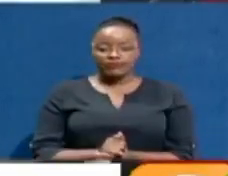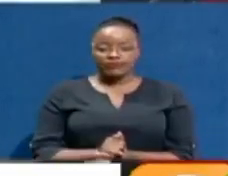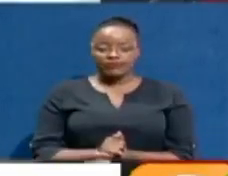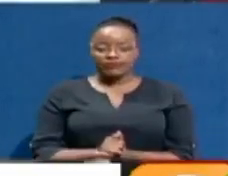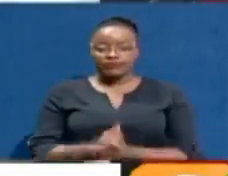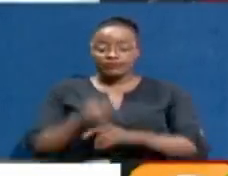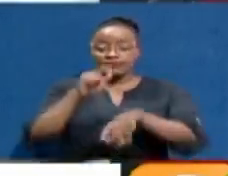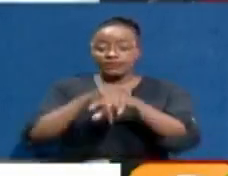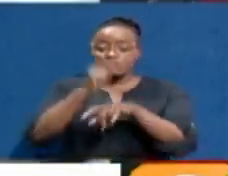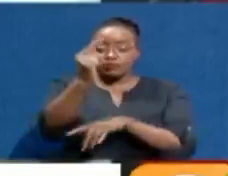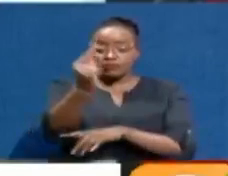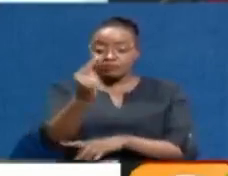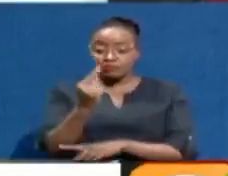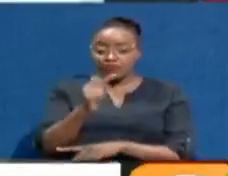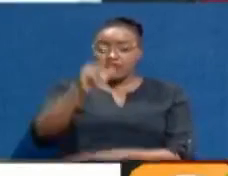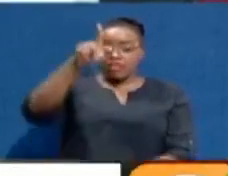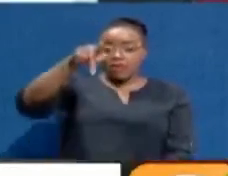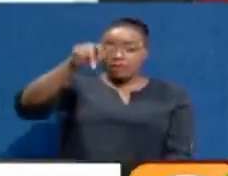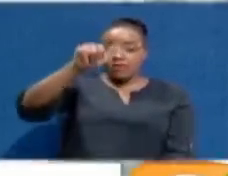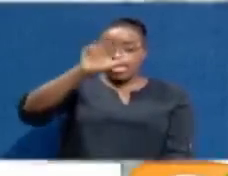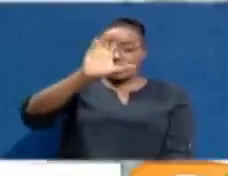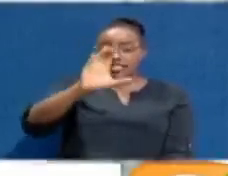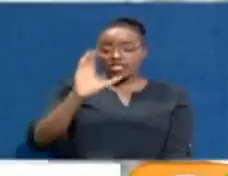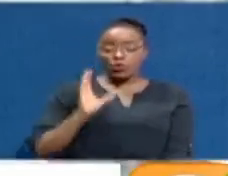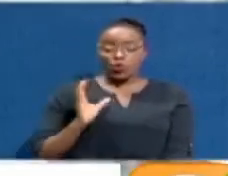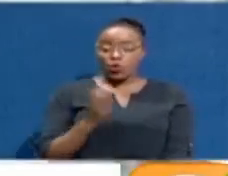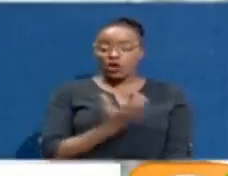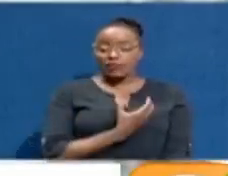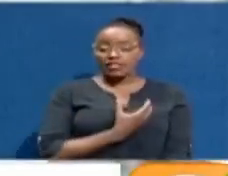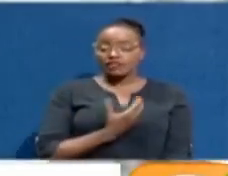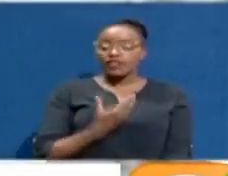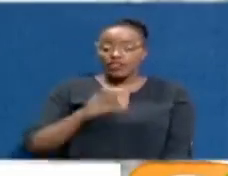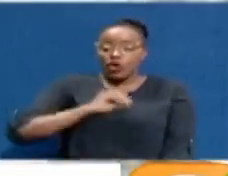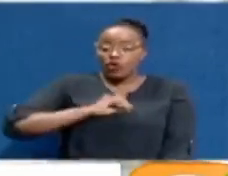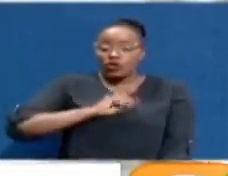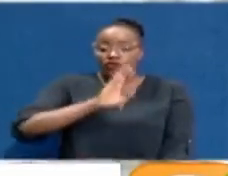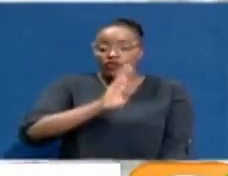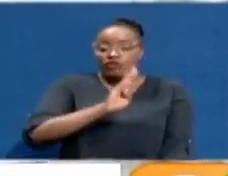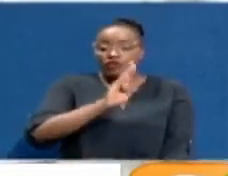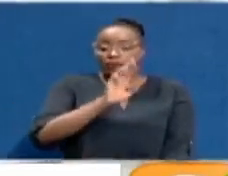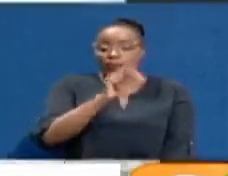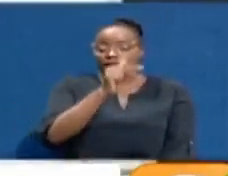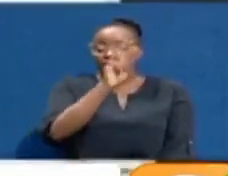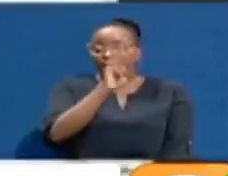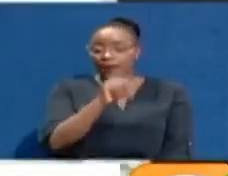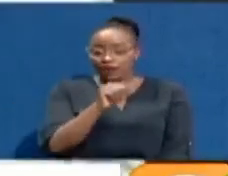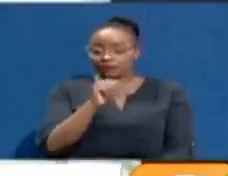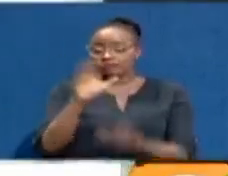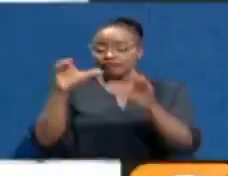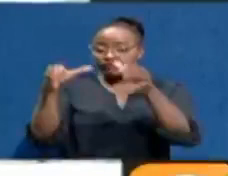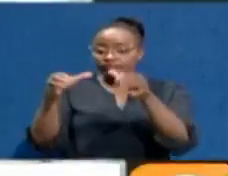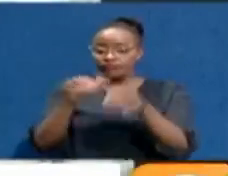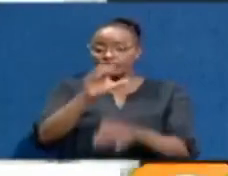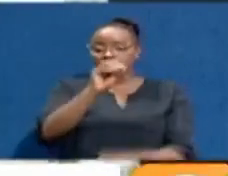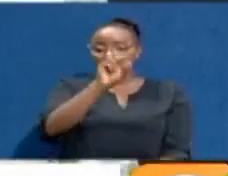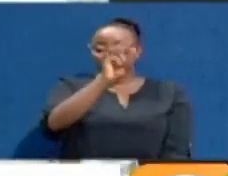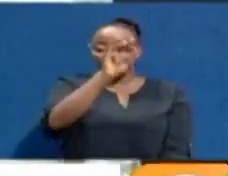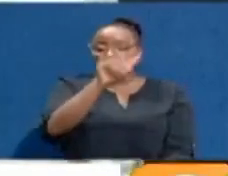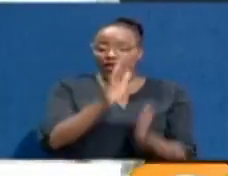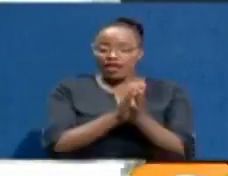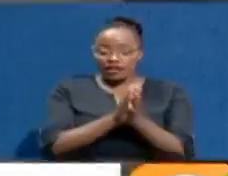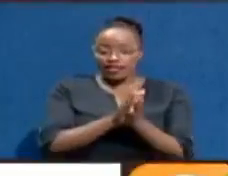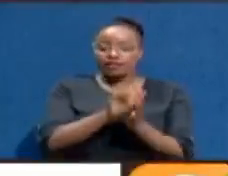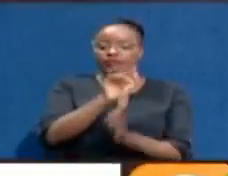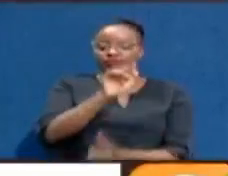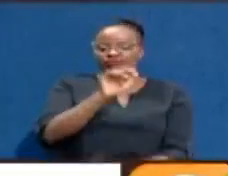When they appeared before the Public Investments Committee, the owners of Brima Grains Ltd, Hassan Osman and Abdul Kafar